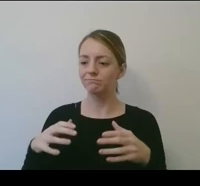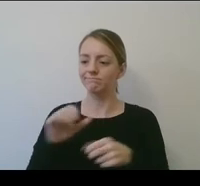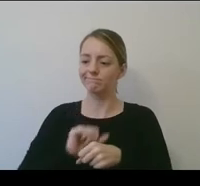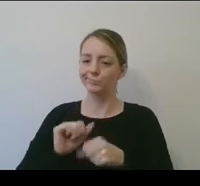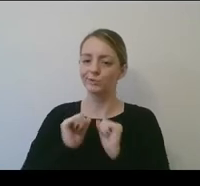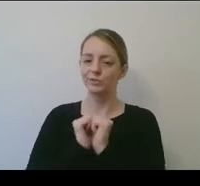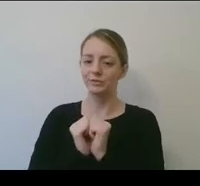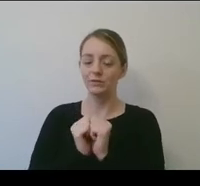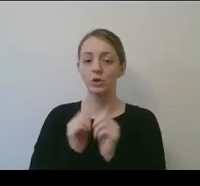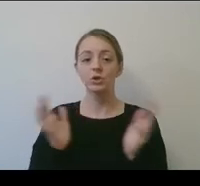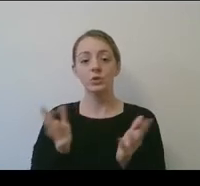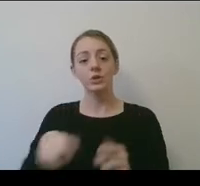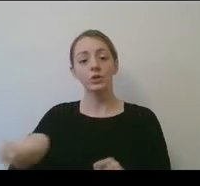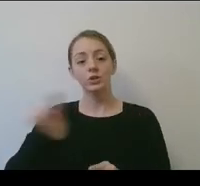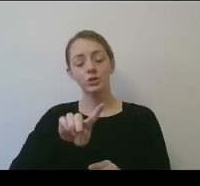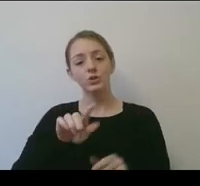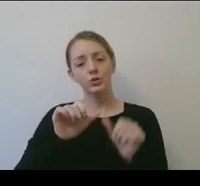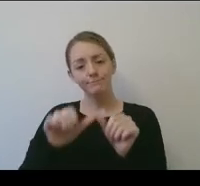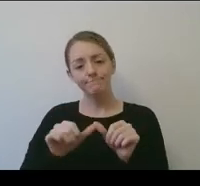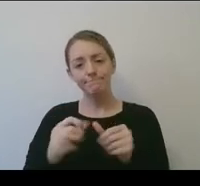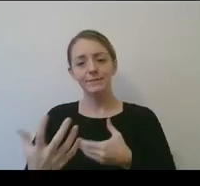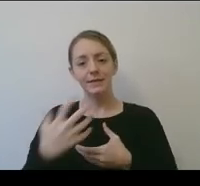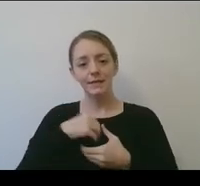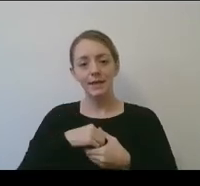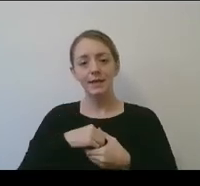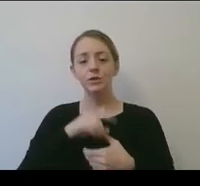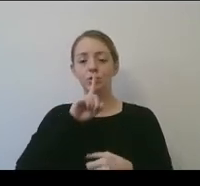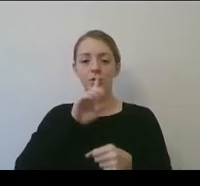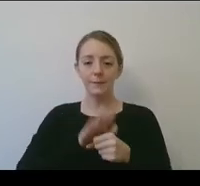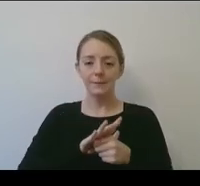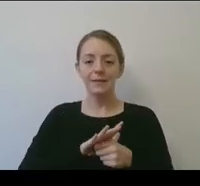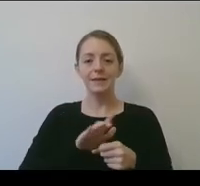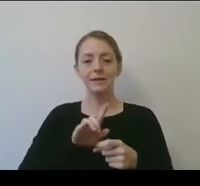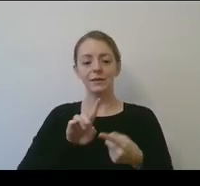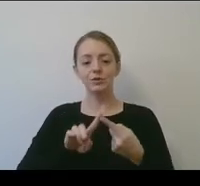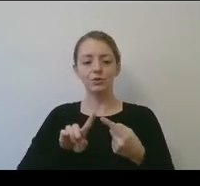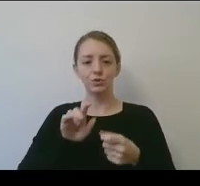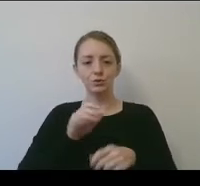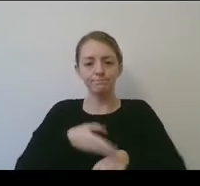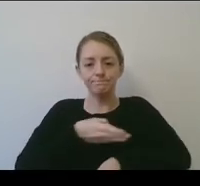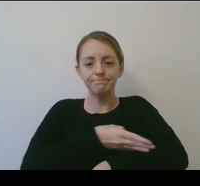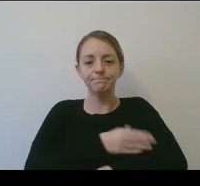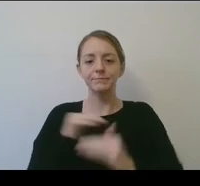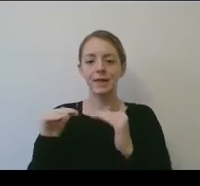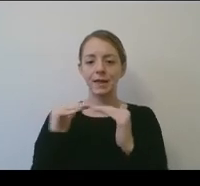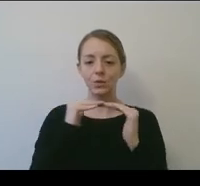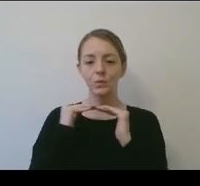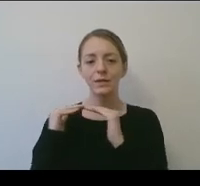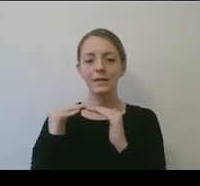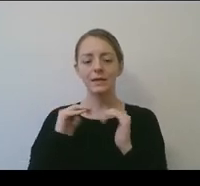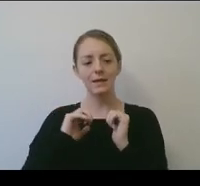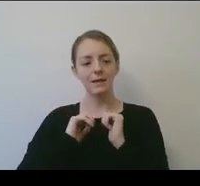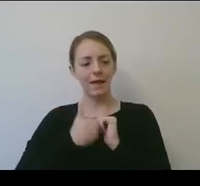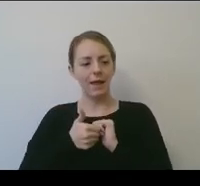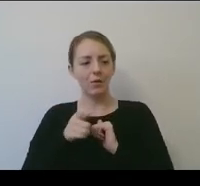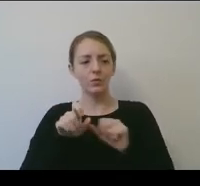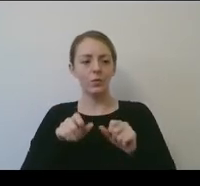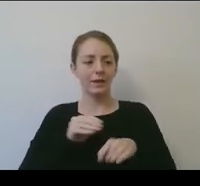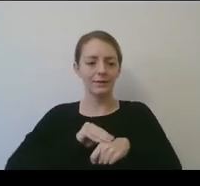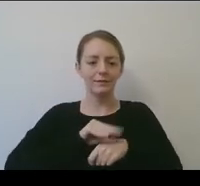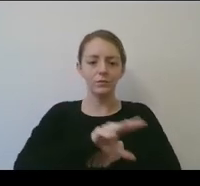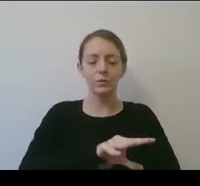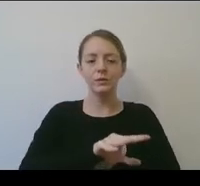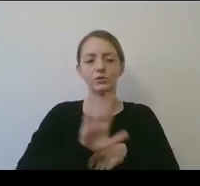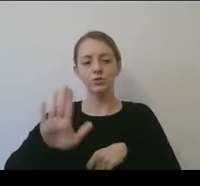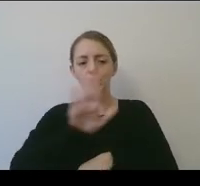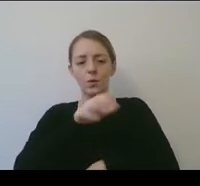all of you to stay engaged and to commit to working on equity in your places of influence and power, so that as we